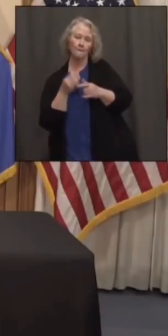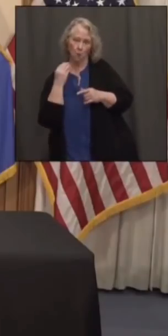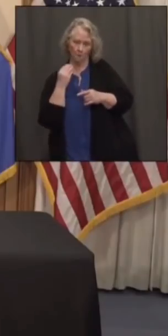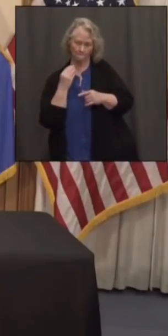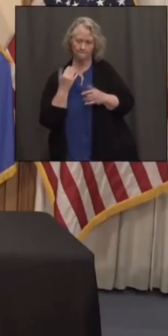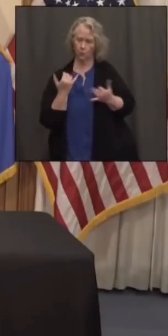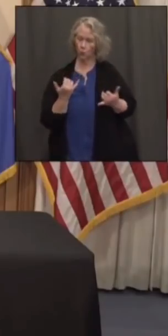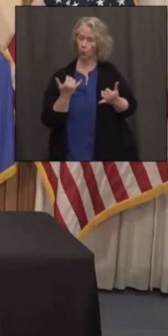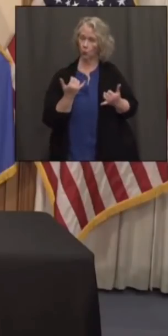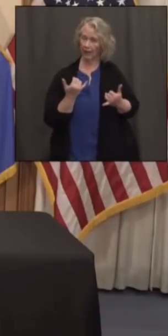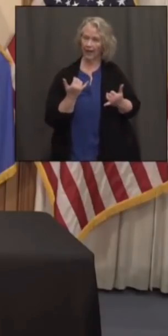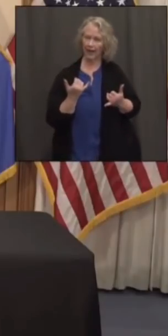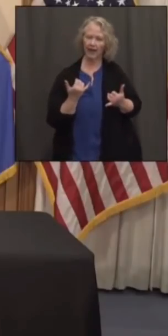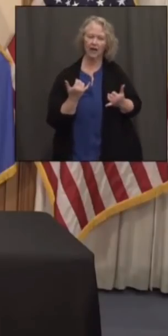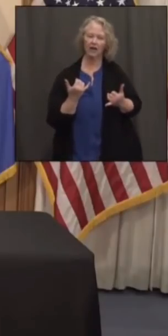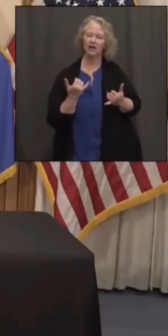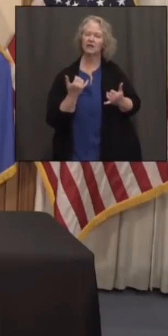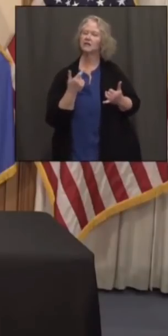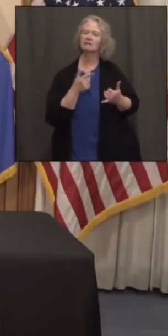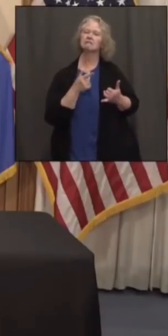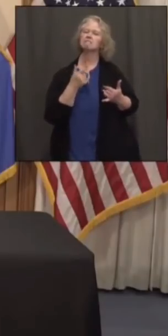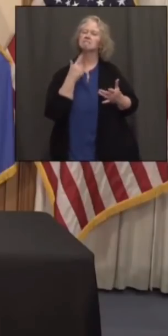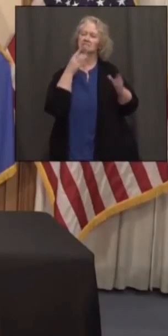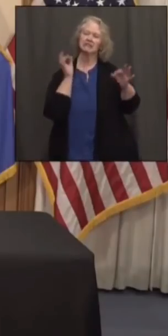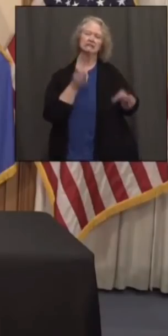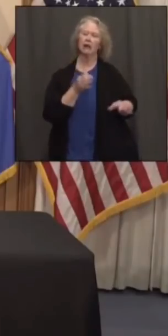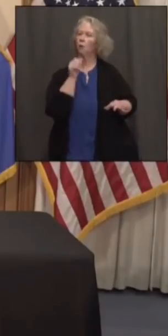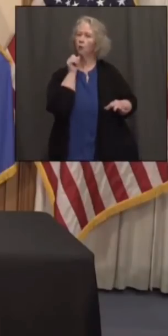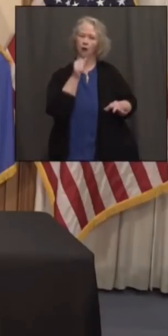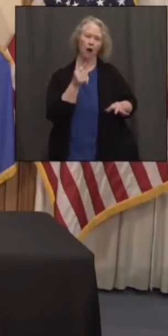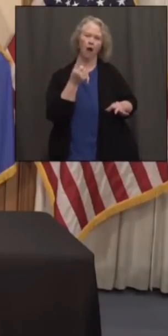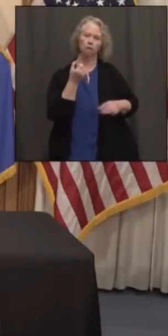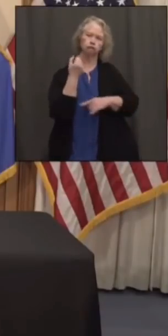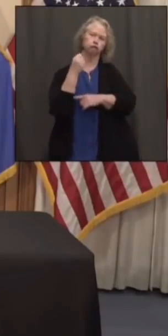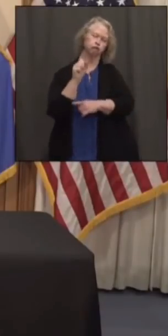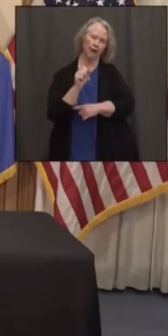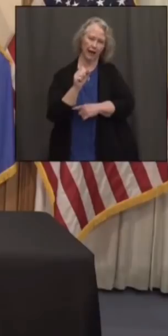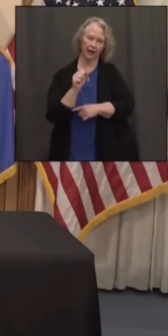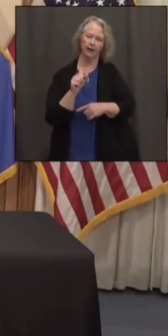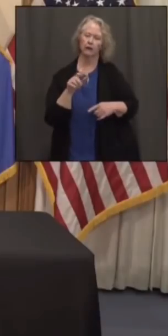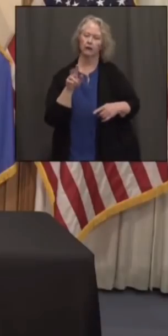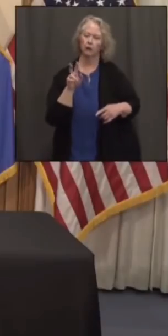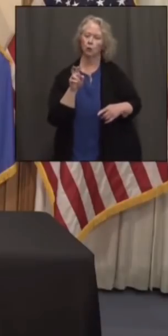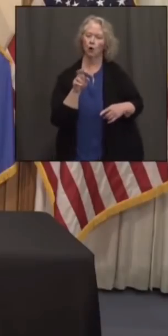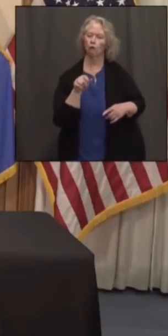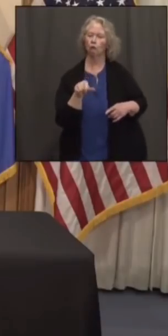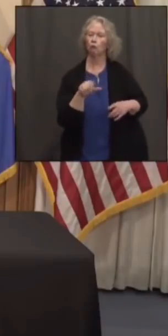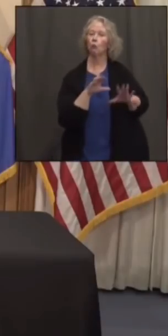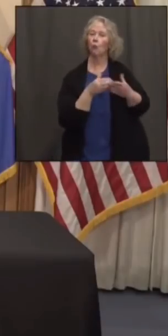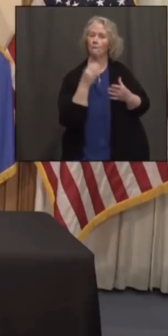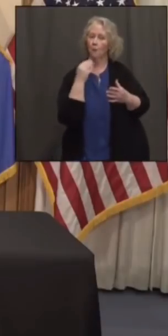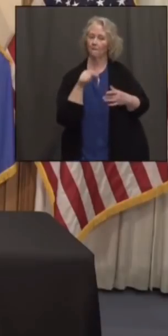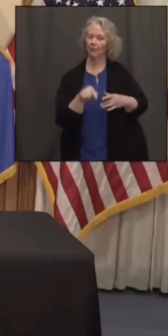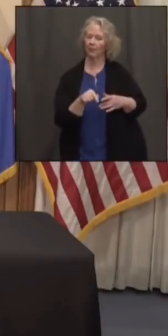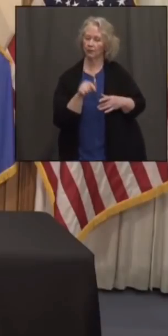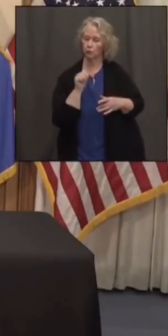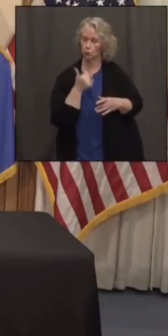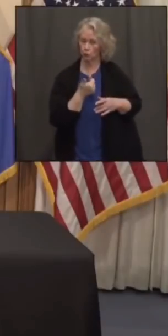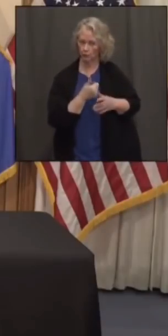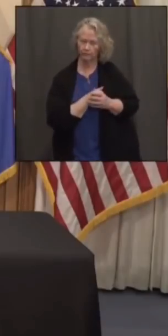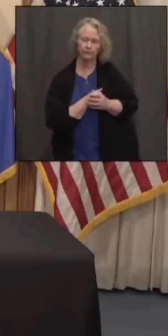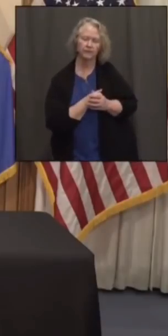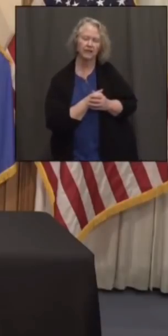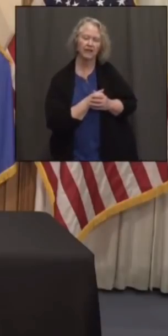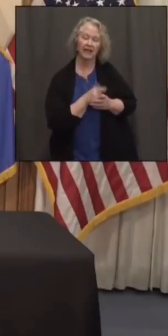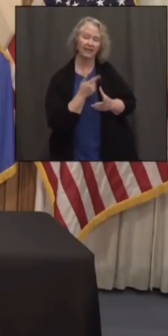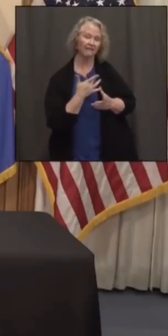they today pulled their strike notices to strike at 200 group homes on Friday. And they said that they were